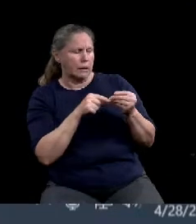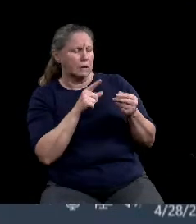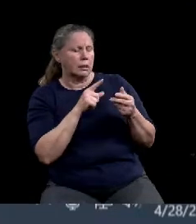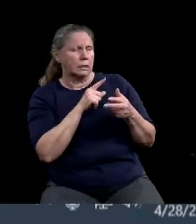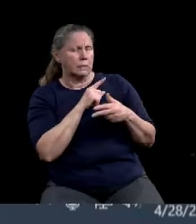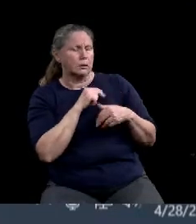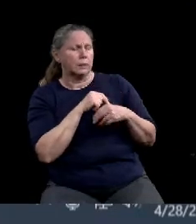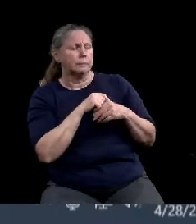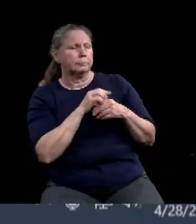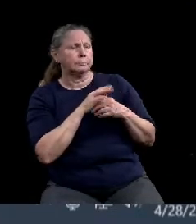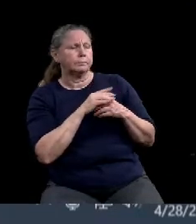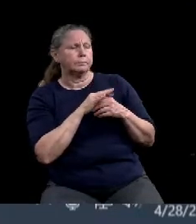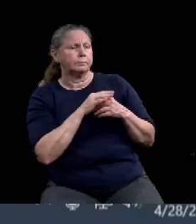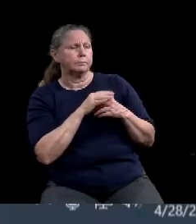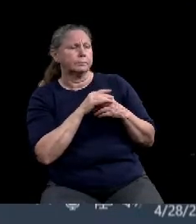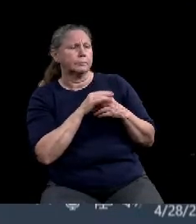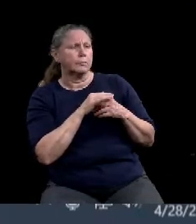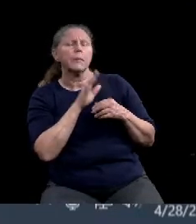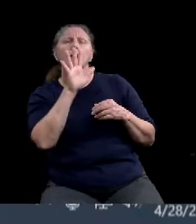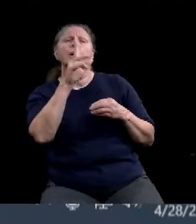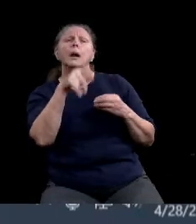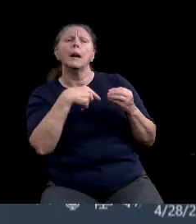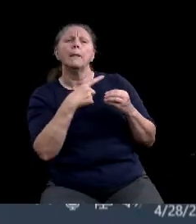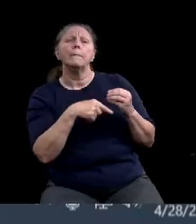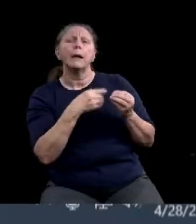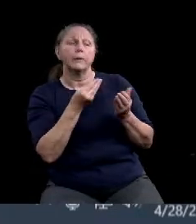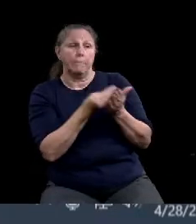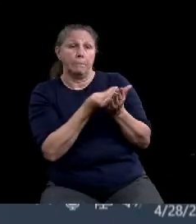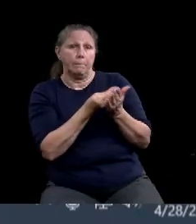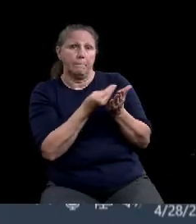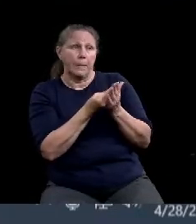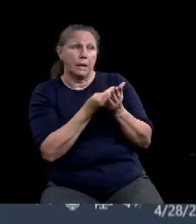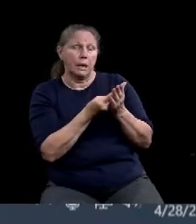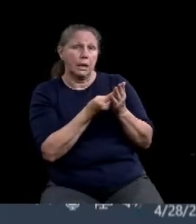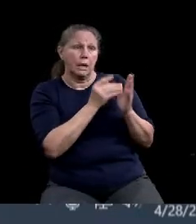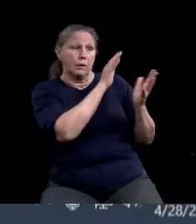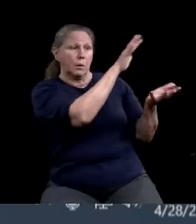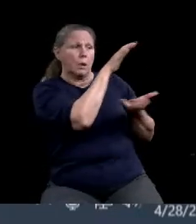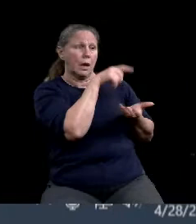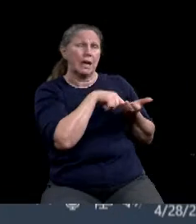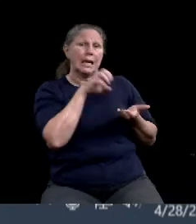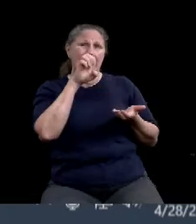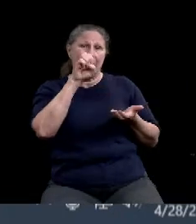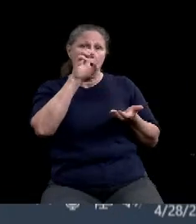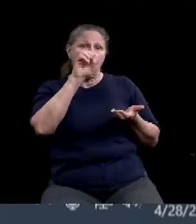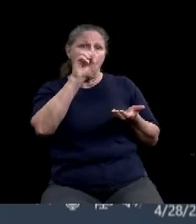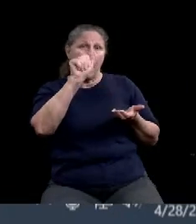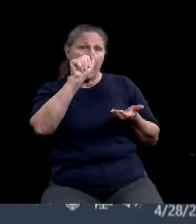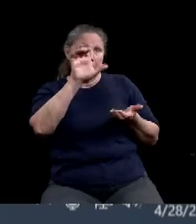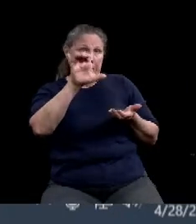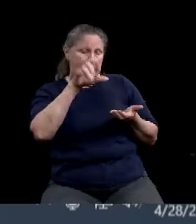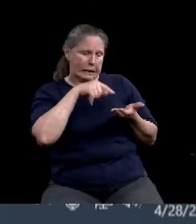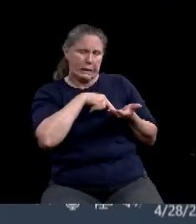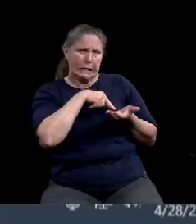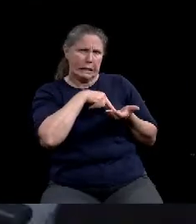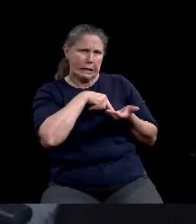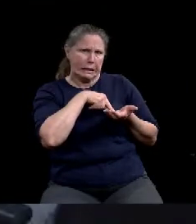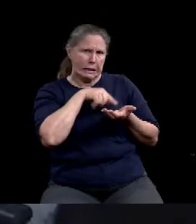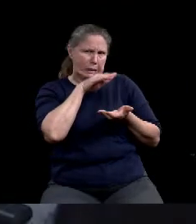grant money for EOAC, how and where can people apply for that financial assistance?